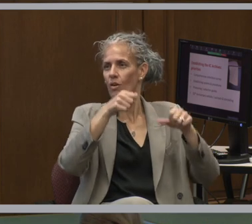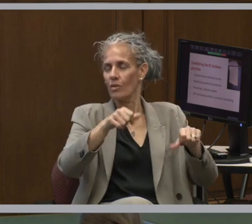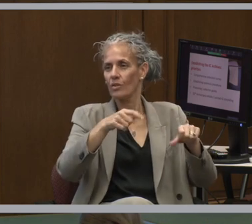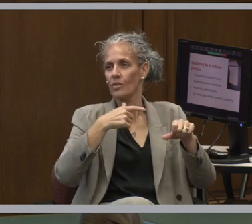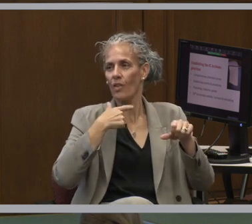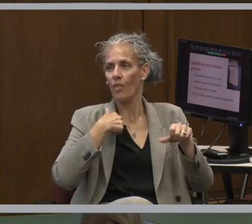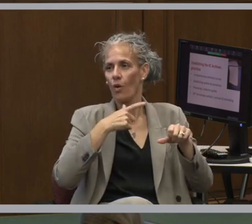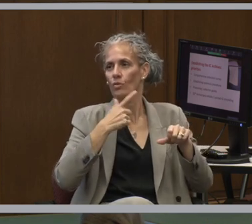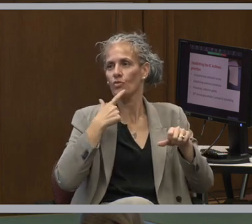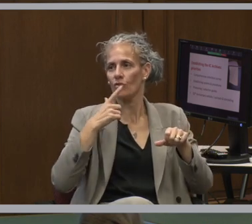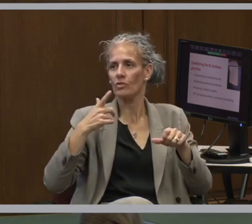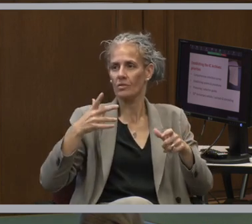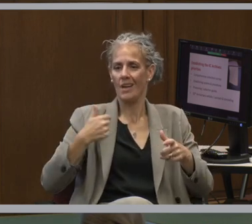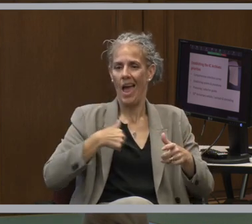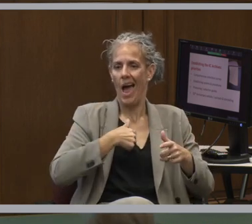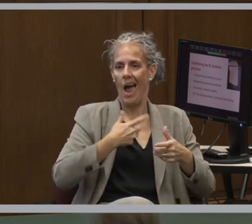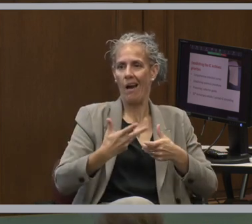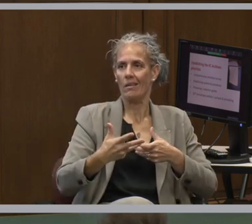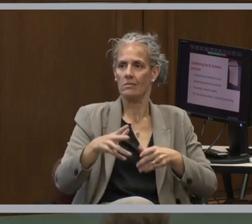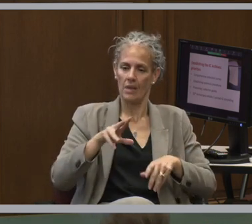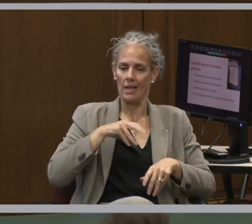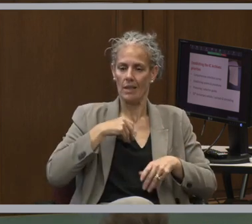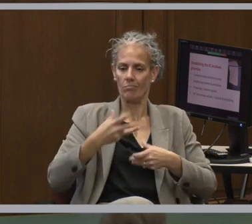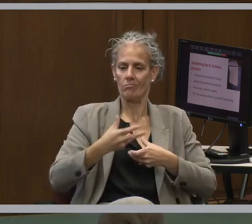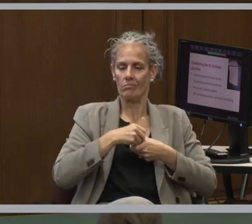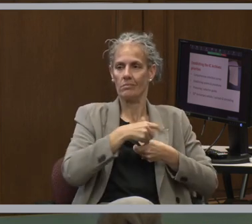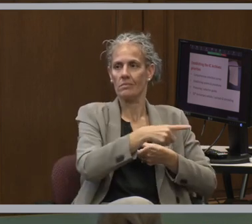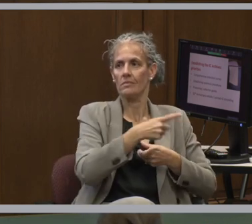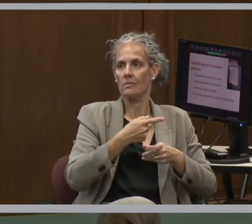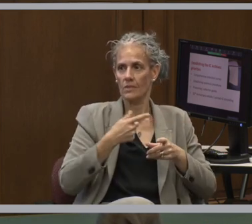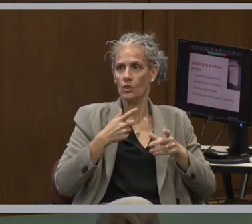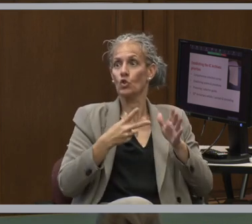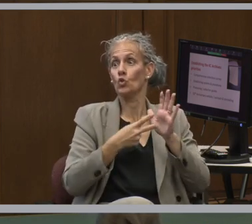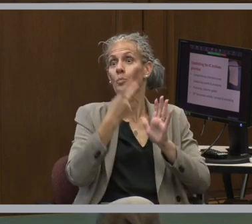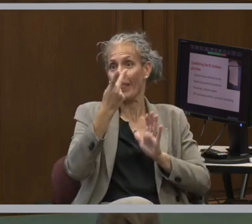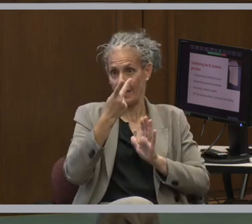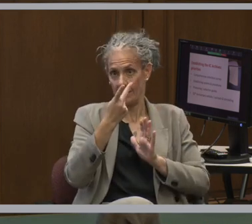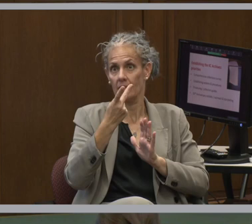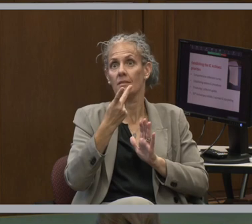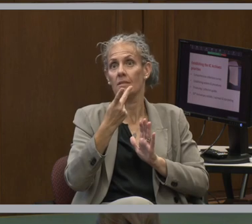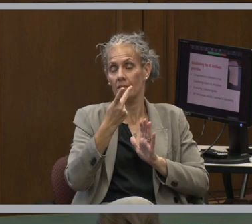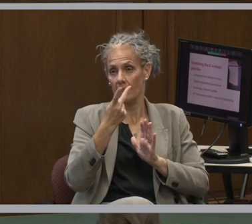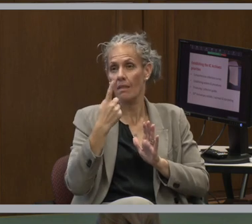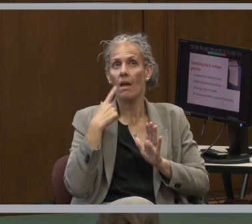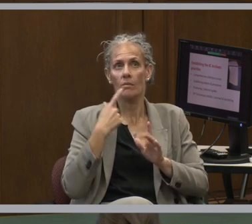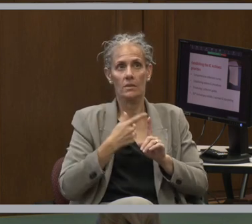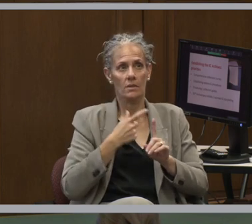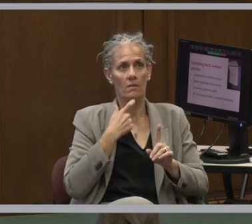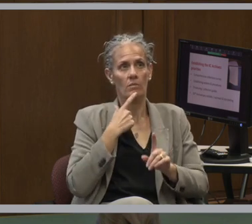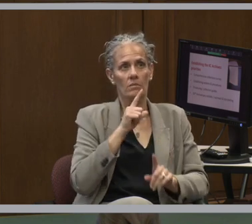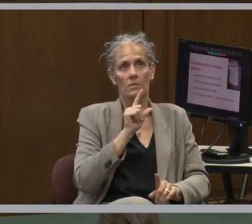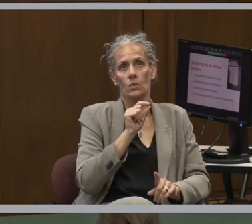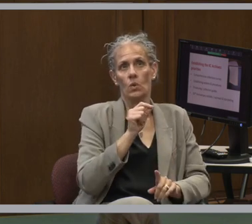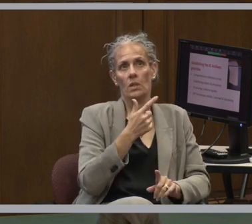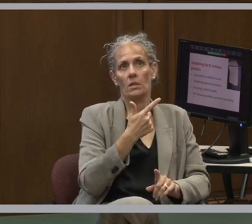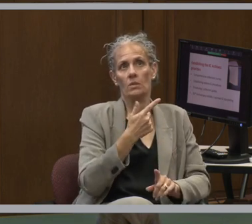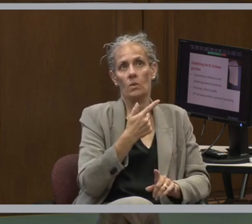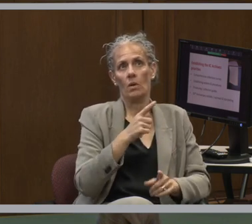deaccession duplicates of window cards from the various decades. And that was up from 2021 to 2022.